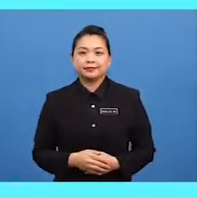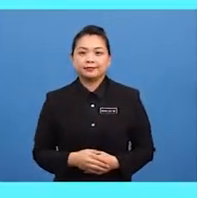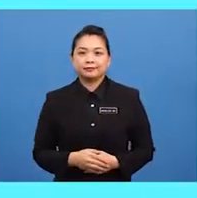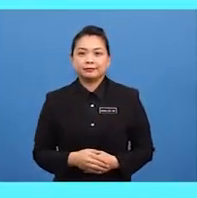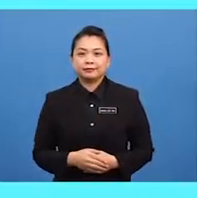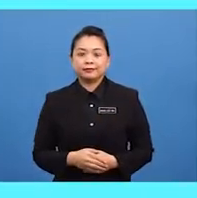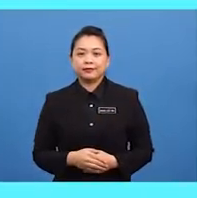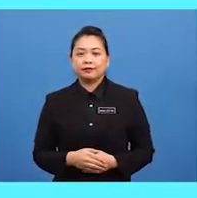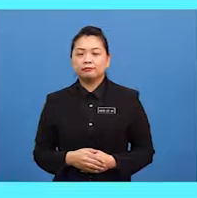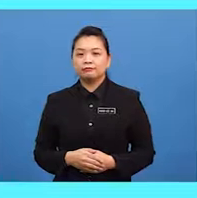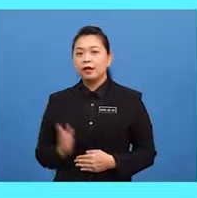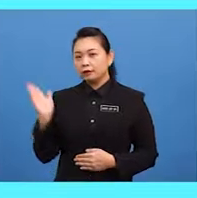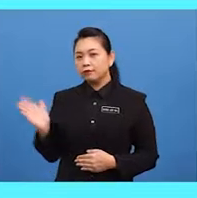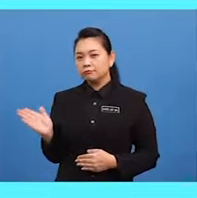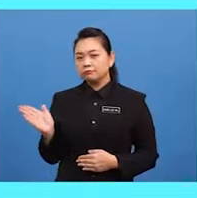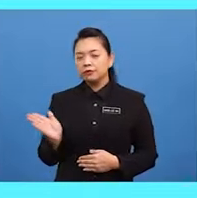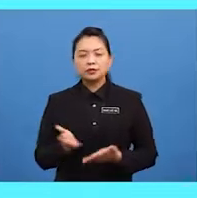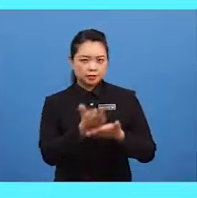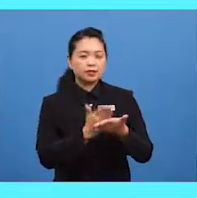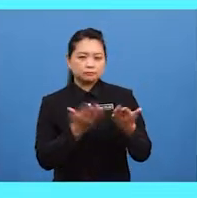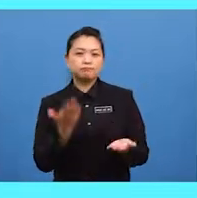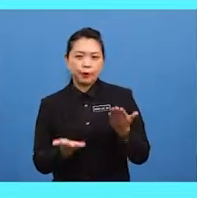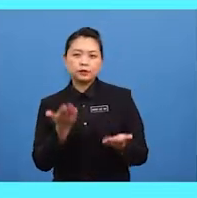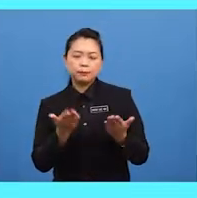Here are some possible answers.